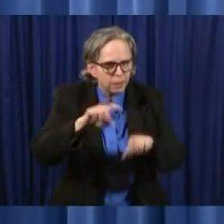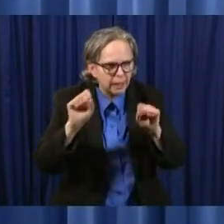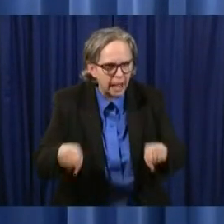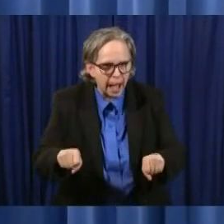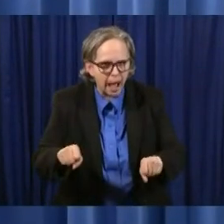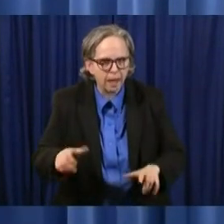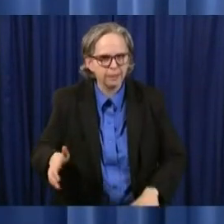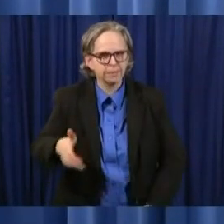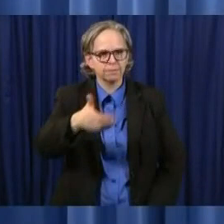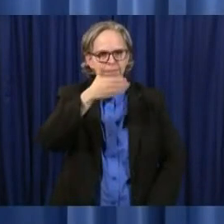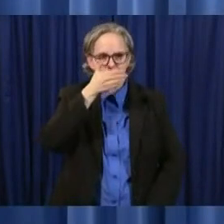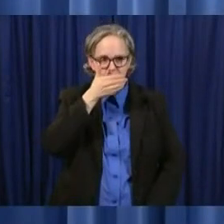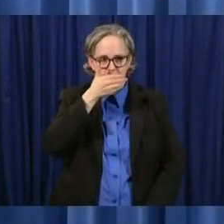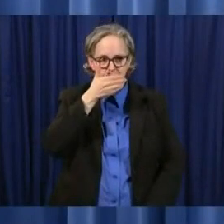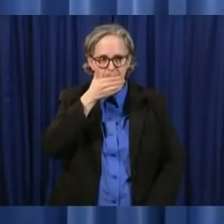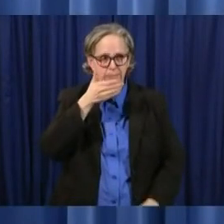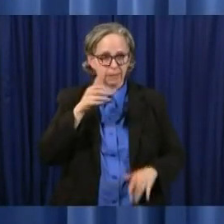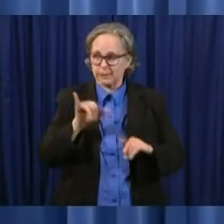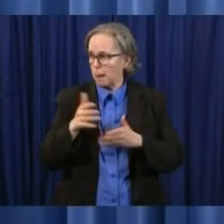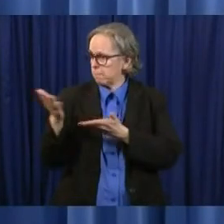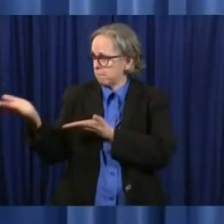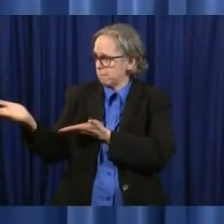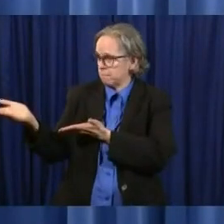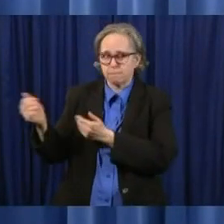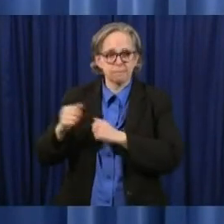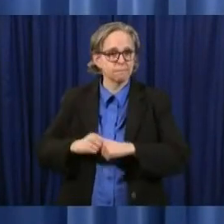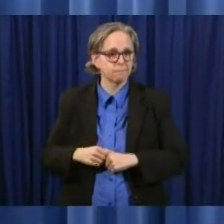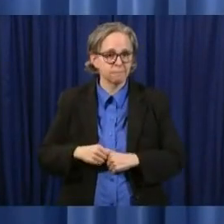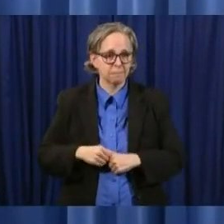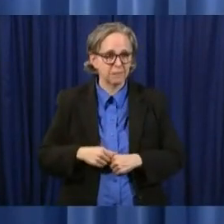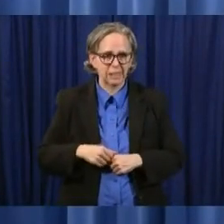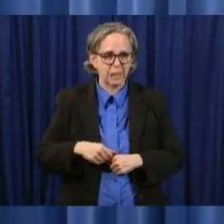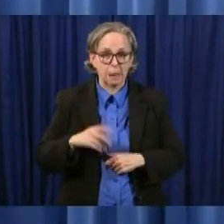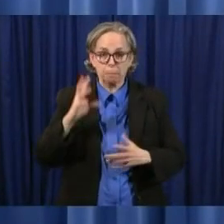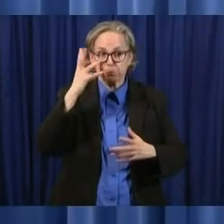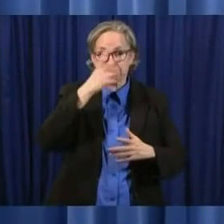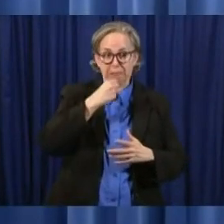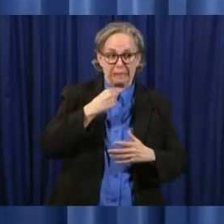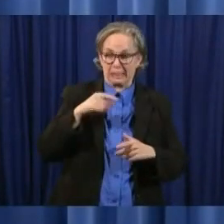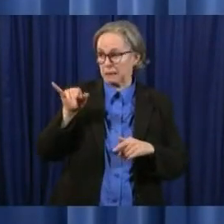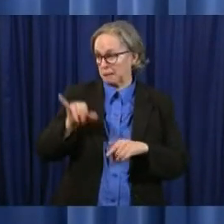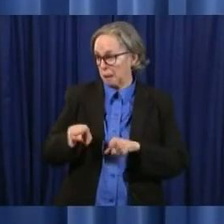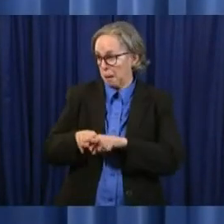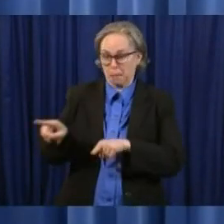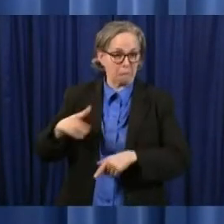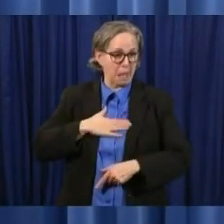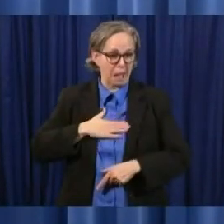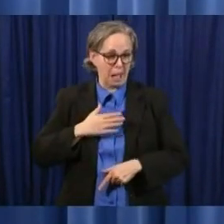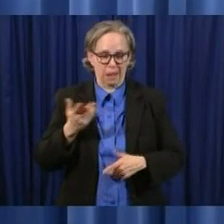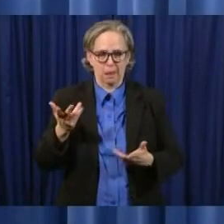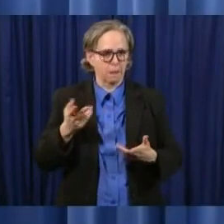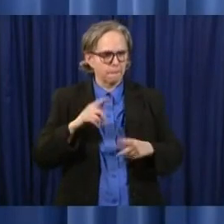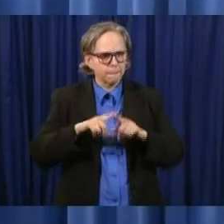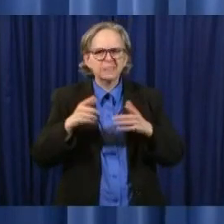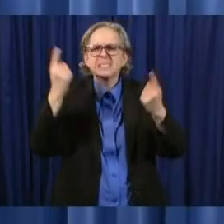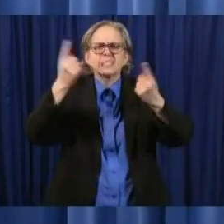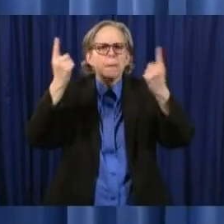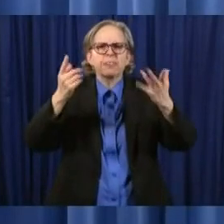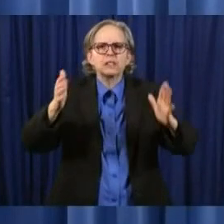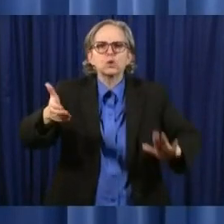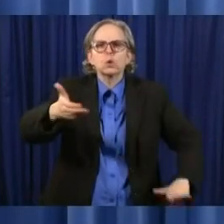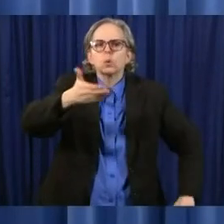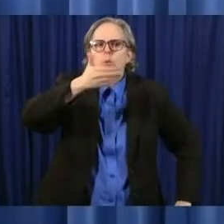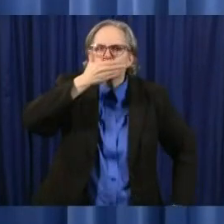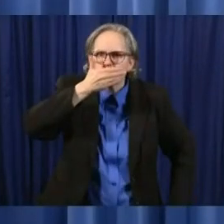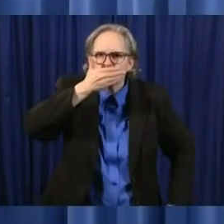like this it doesn't have to be as pretty as this or my wife fran made this but just putting something so you're covering your your